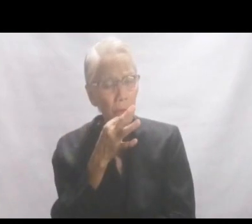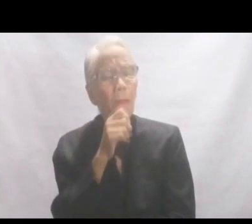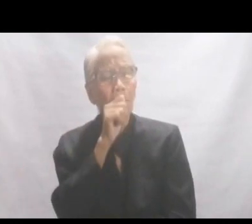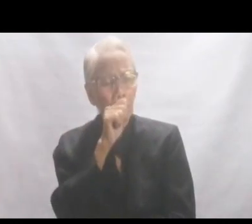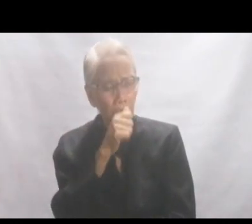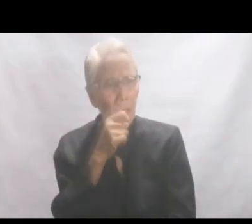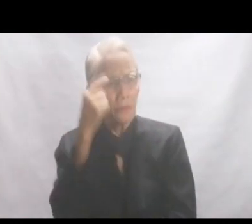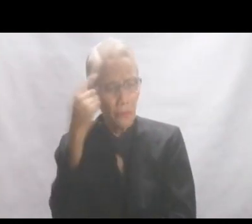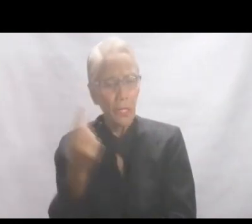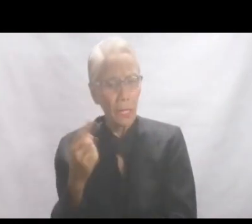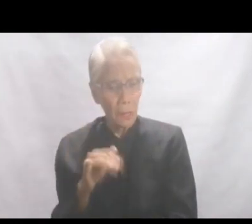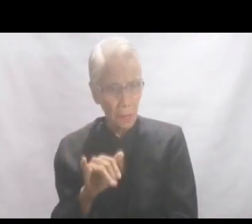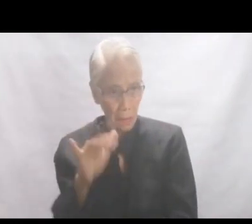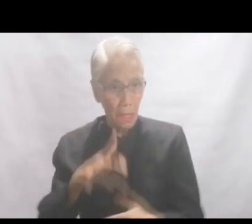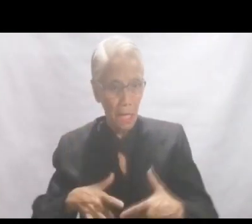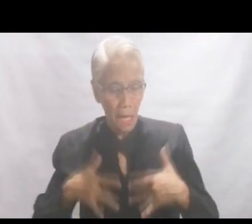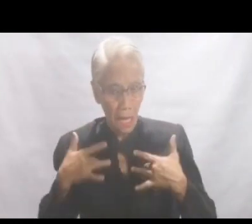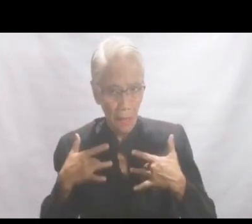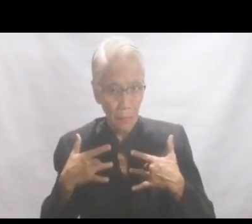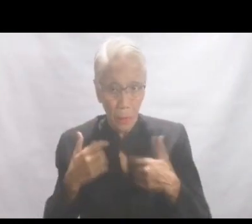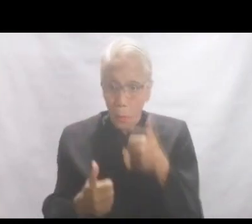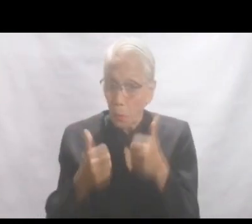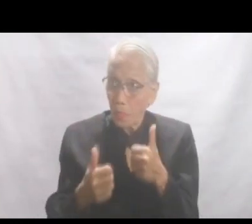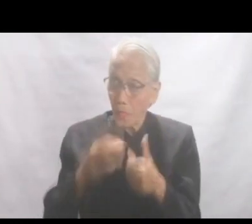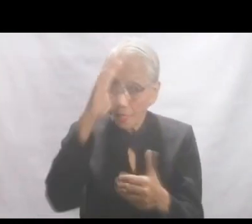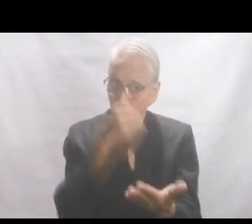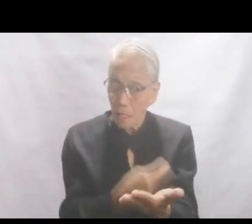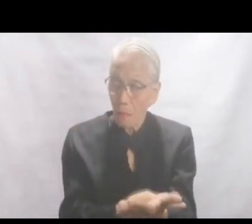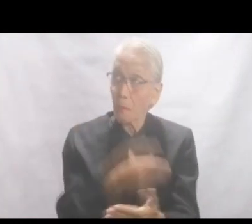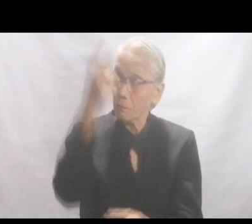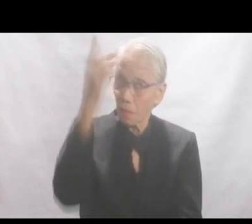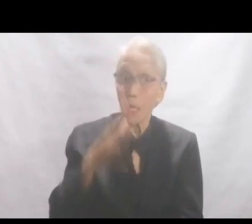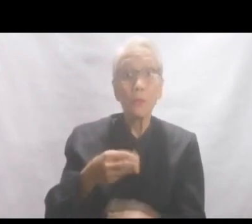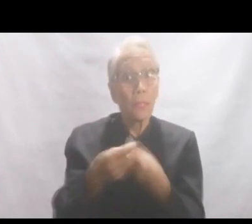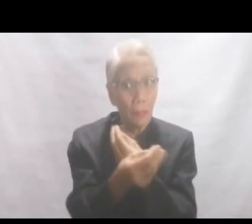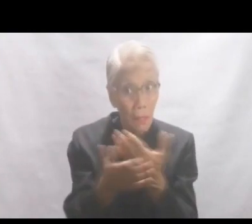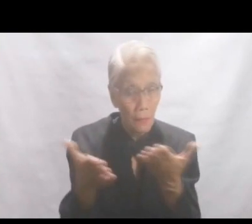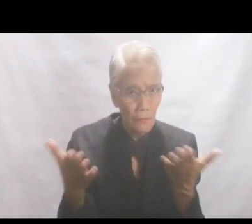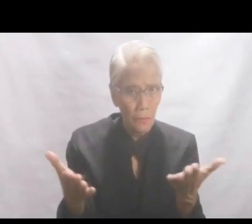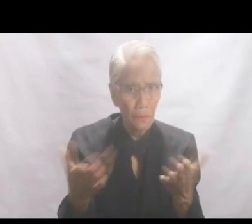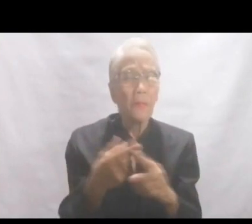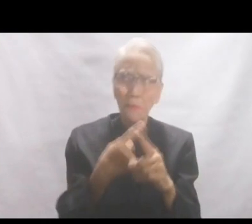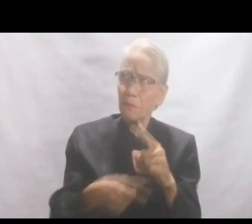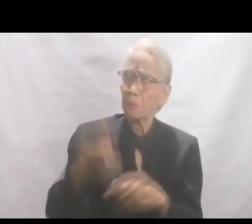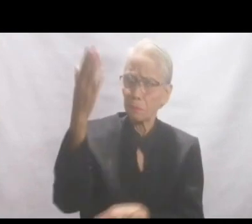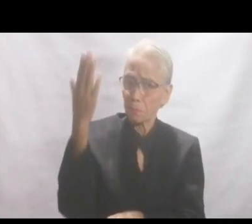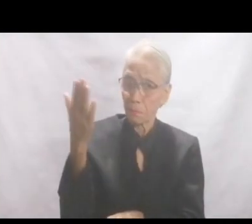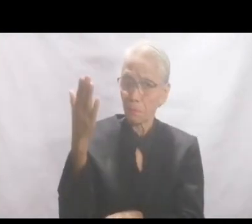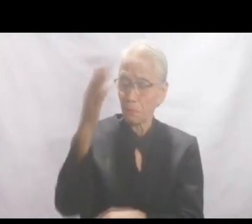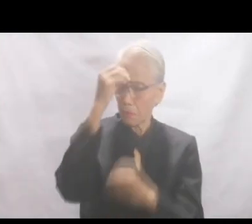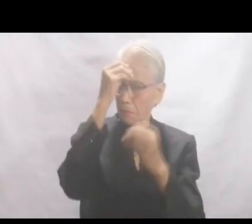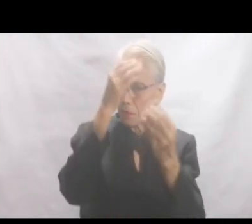endures for eternal life, which the Son of Man will give you. For on him the Father,